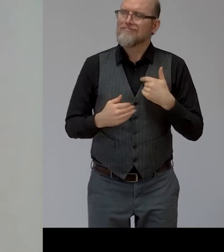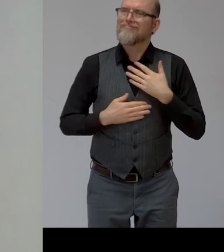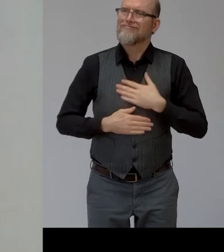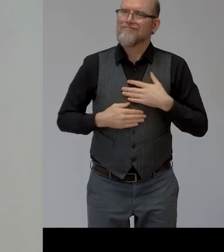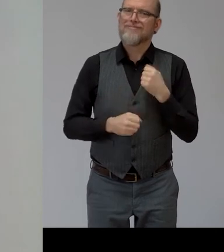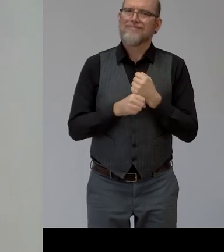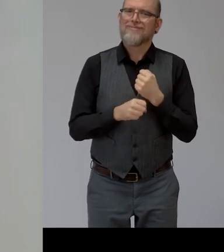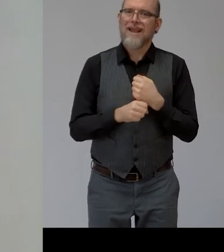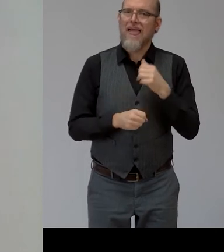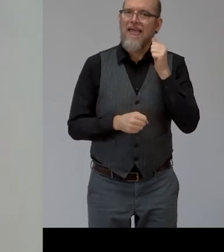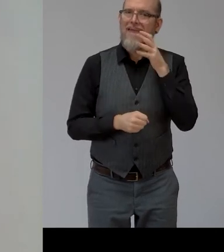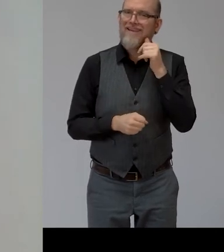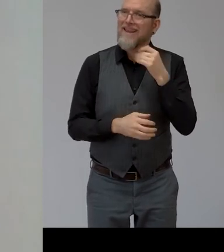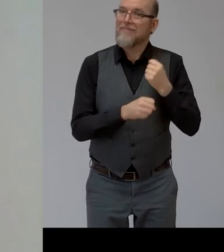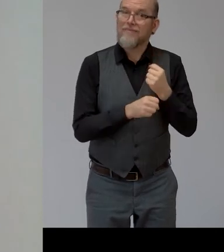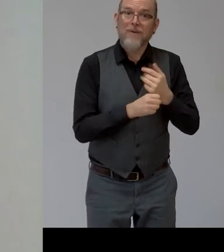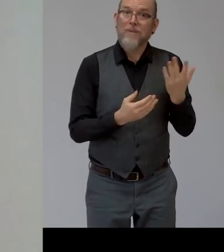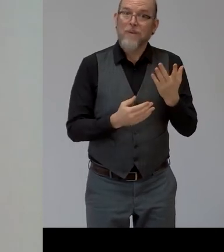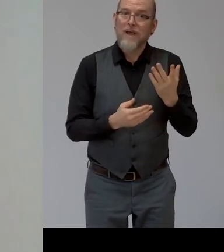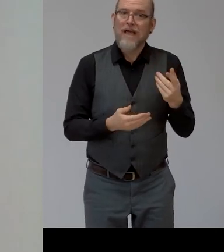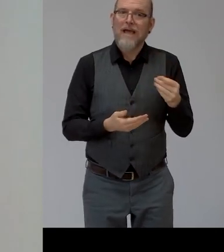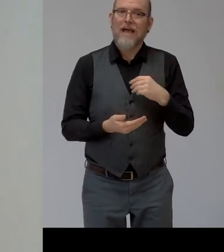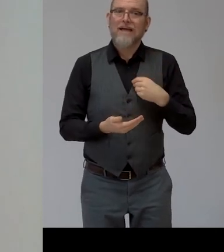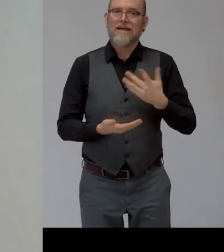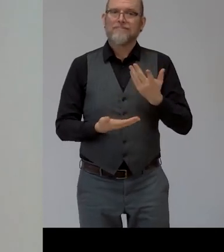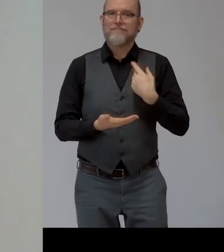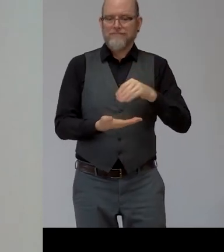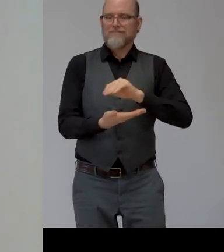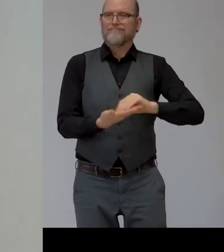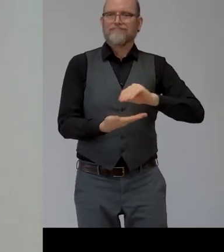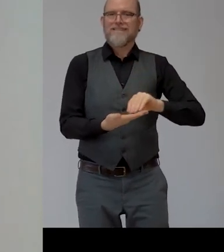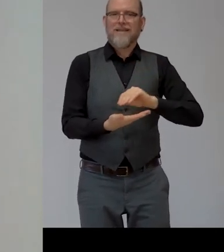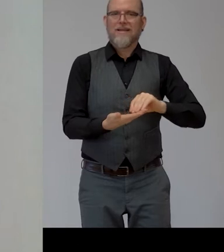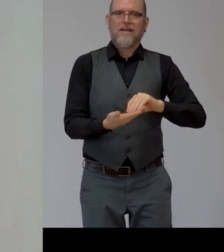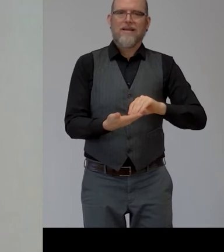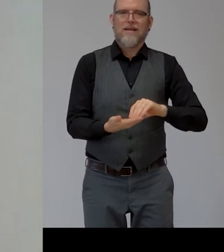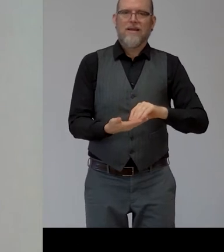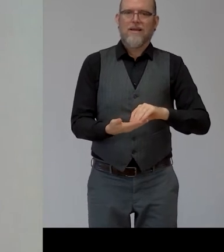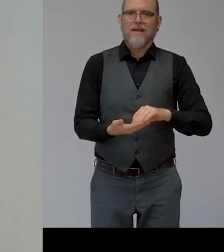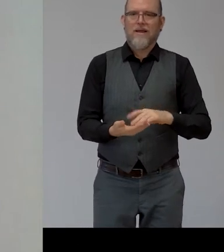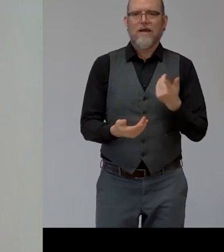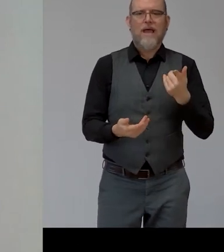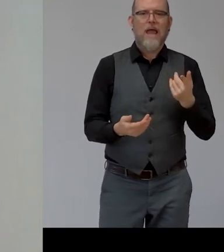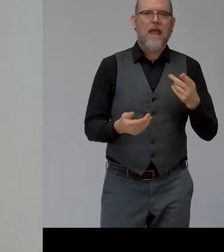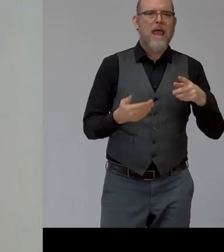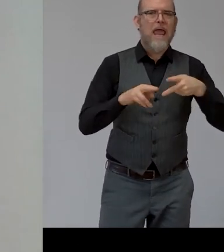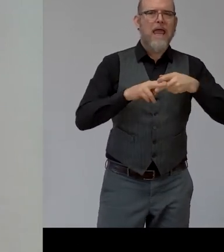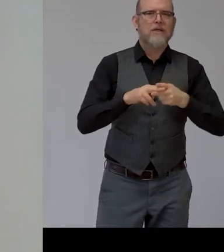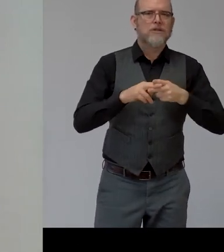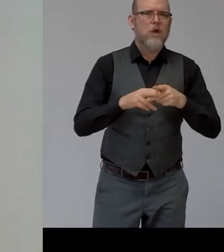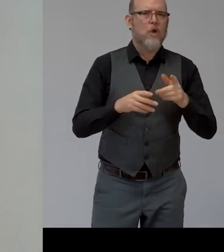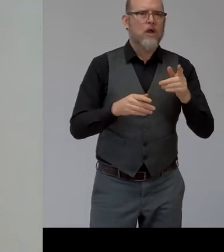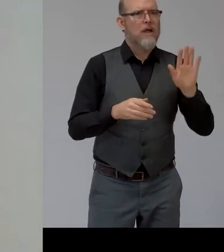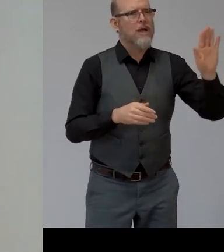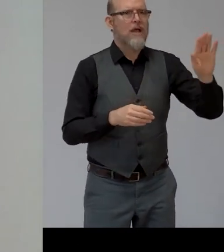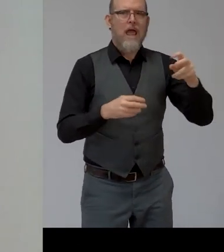is as a secretary to all the engineers in the county i live in at the israeli electric company and i started that